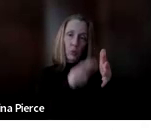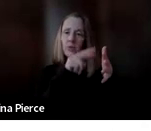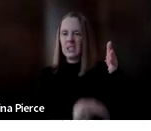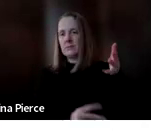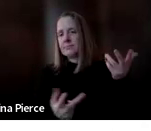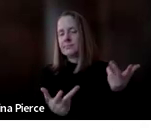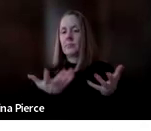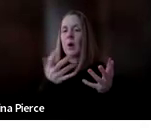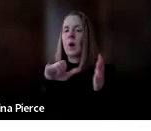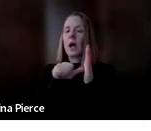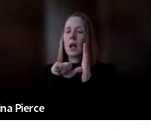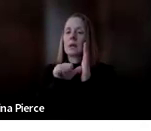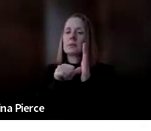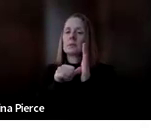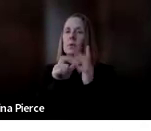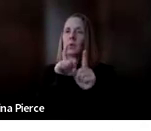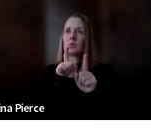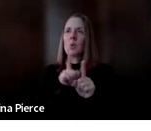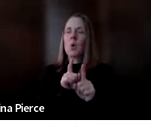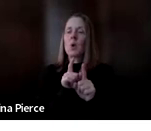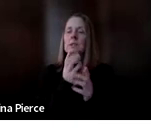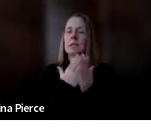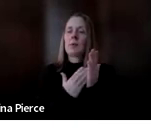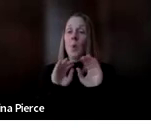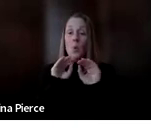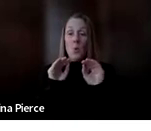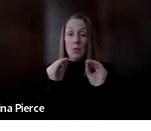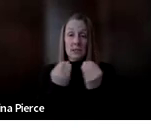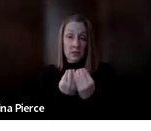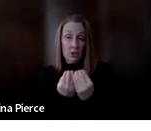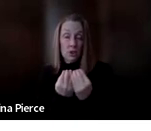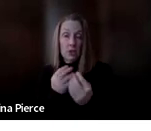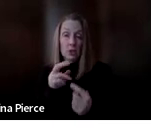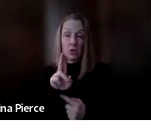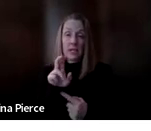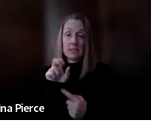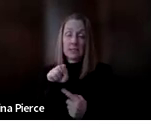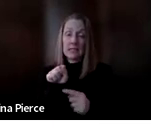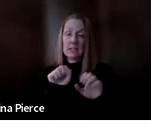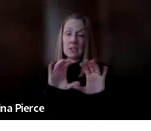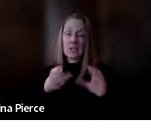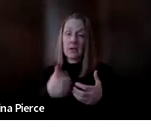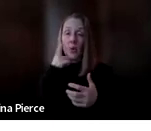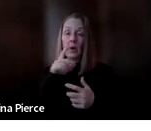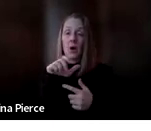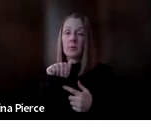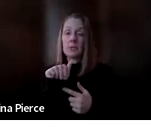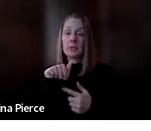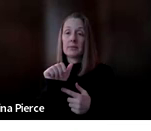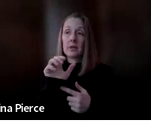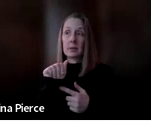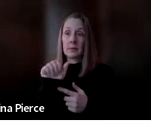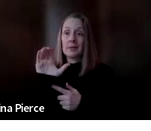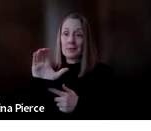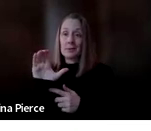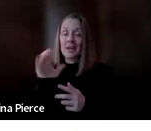um some of the organizations available the united states society for augmentative and alternative communication has a lot